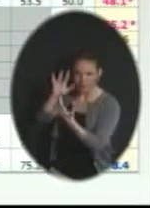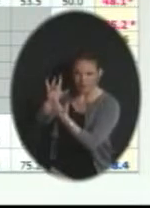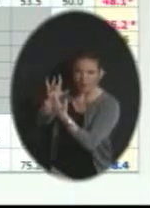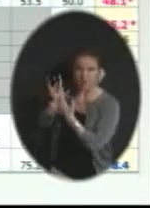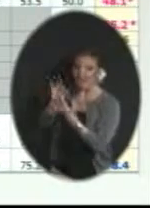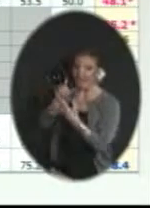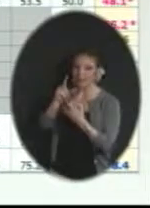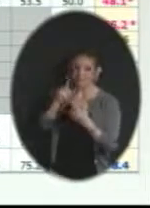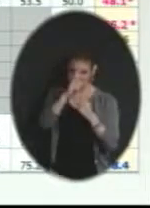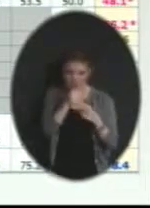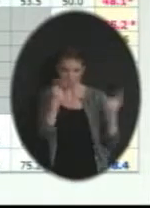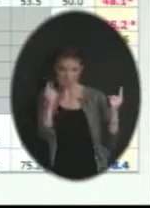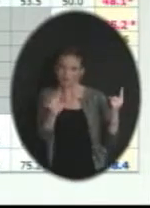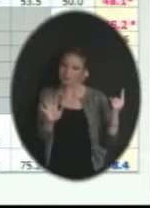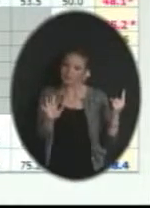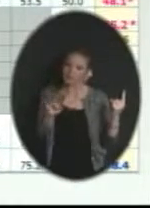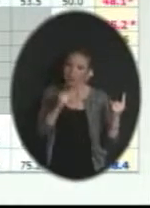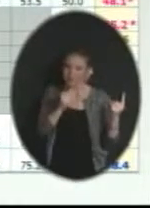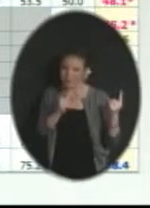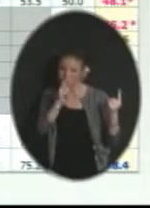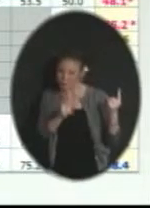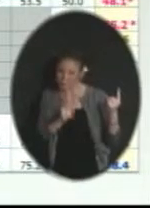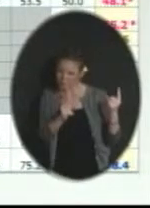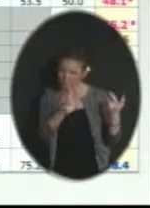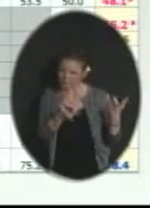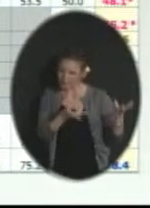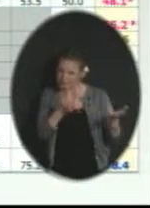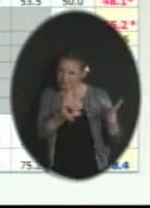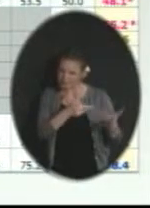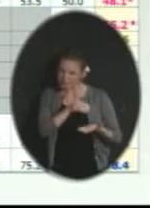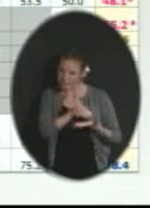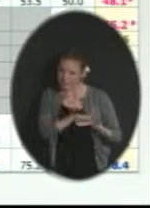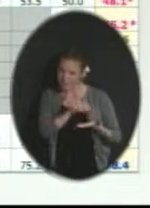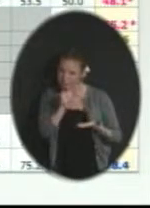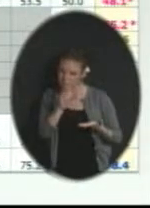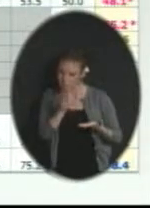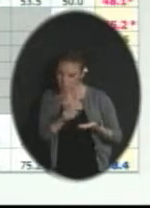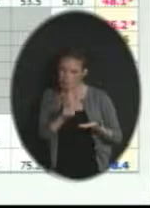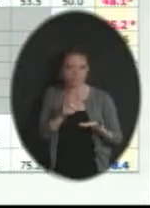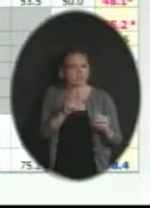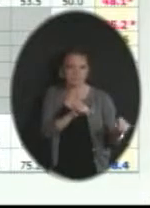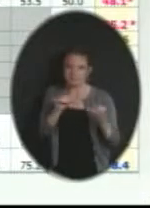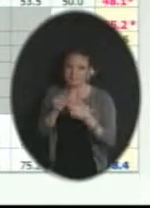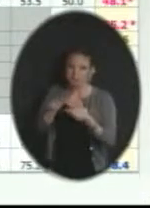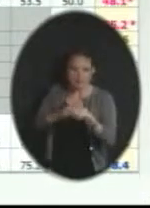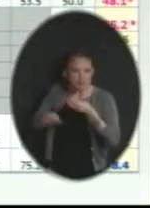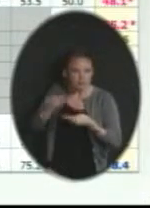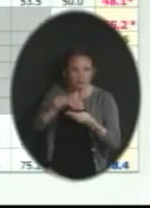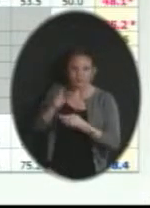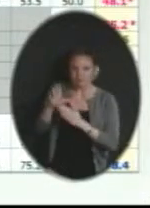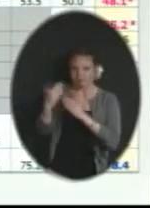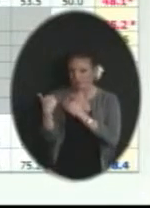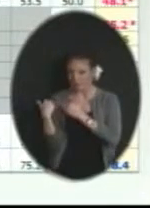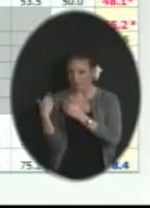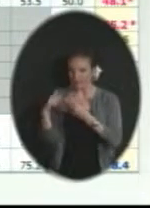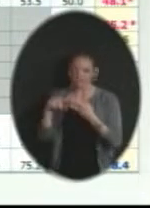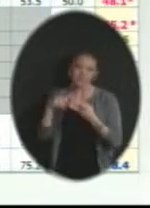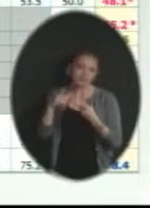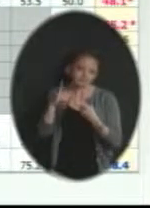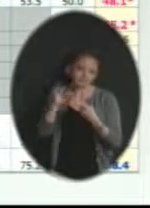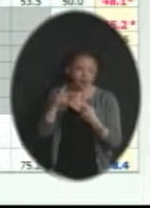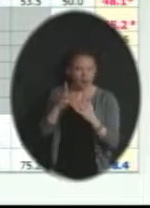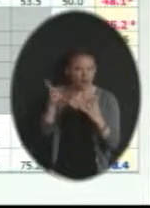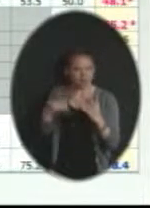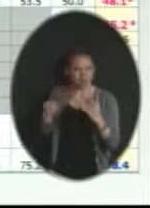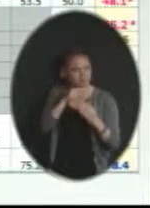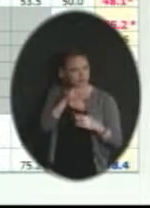disagreed. They just aren't unsure. And that same thing on demonstrating budget accountability and transparency, a very high percentage of unsure.